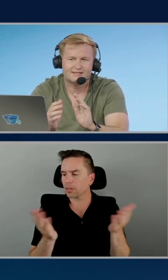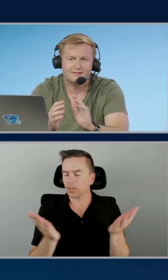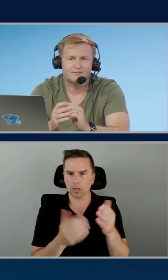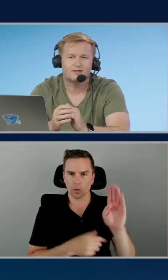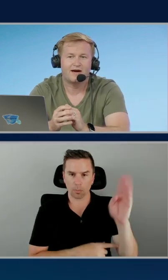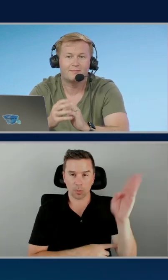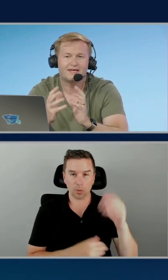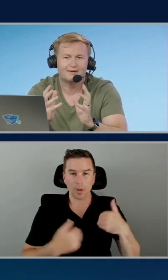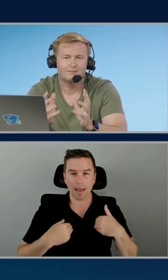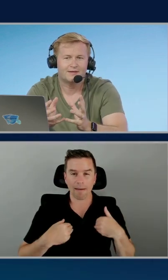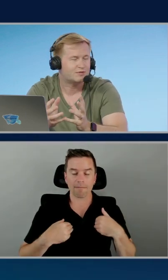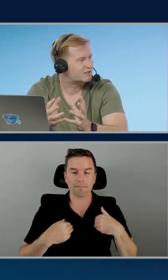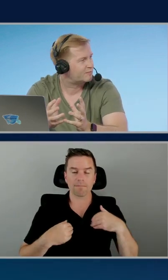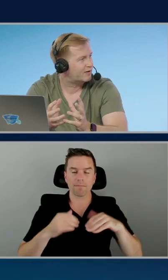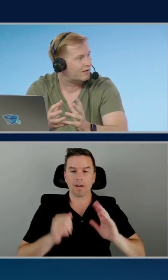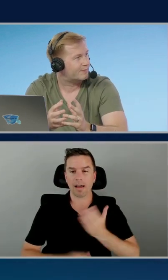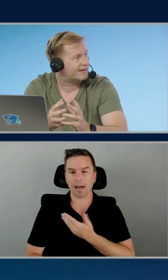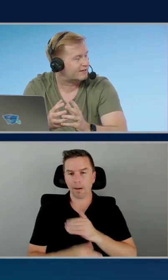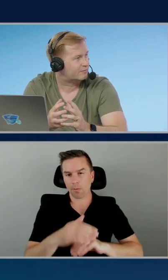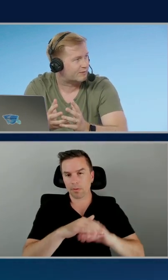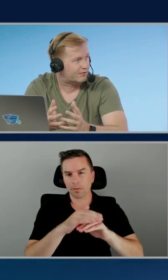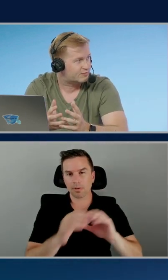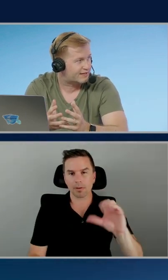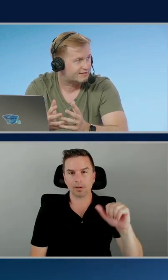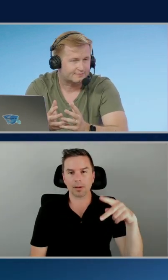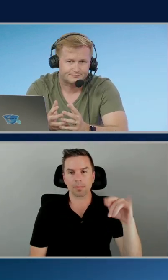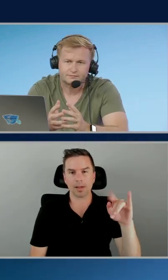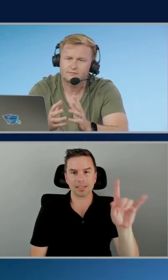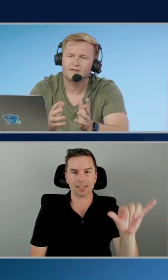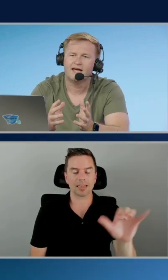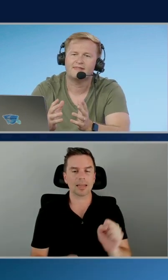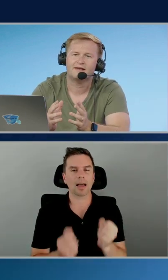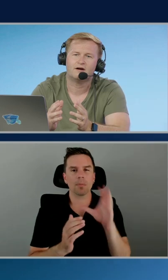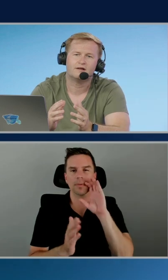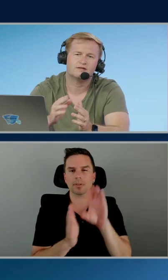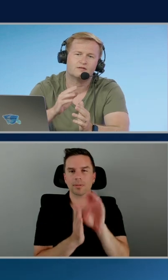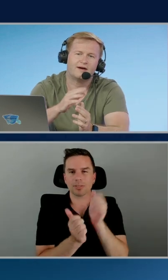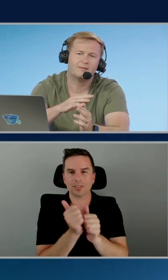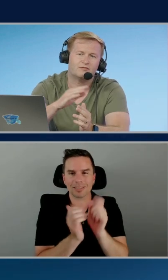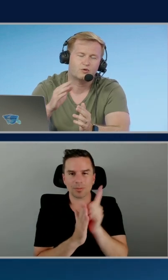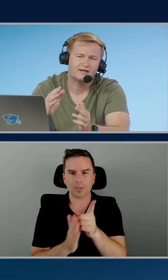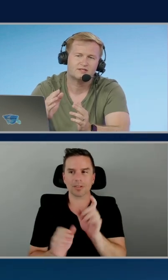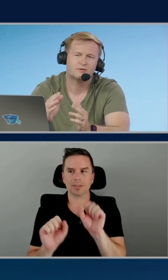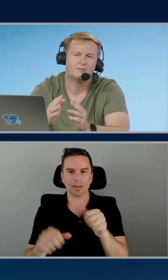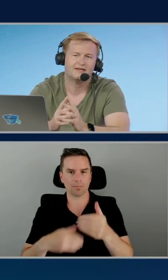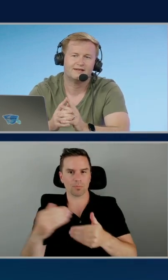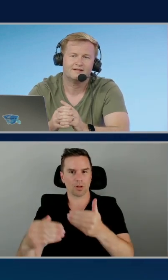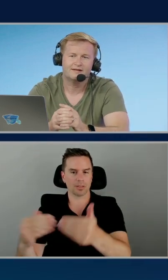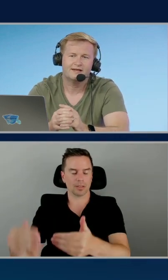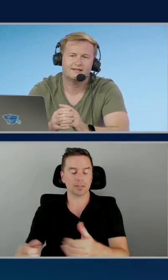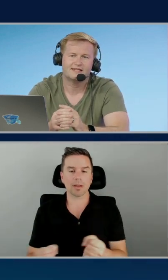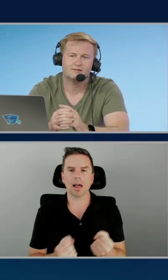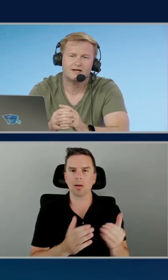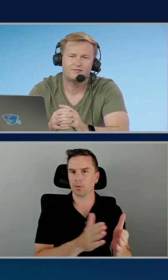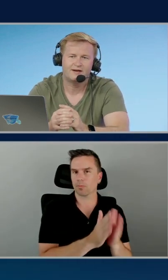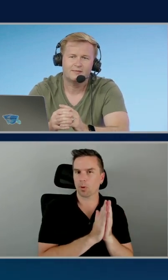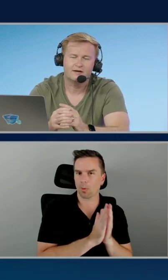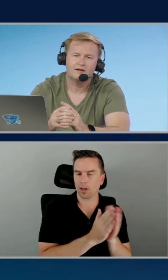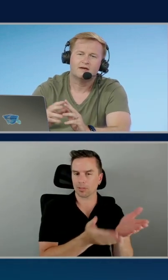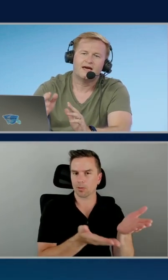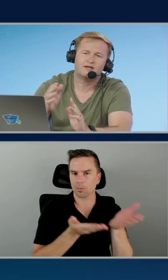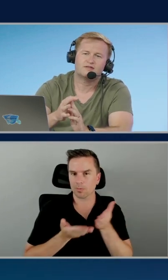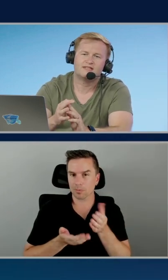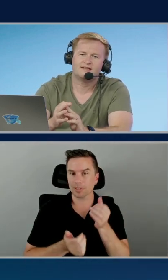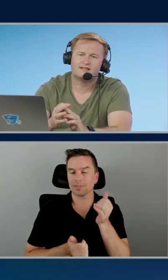capacity. So how many images per minute can we process? And then how many requests are coming in in the same timeframe?